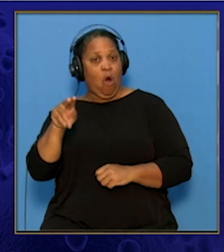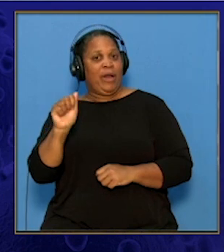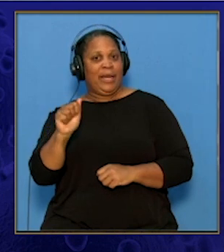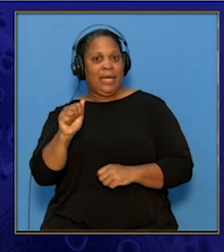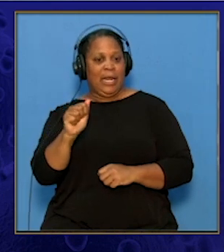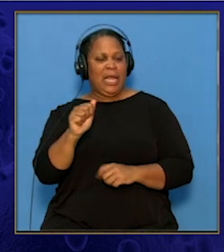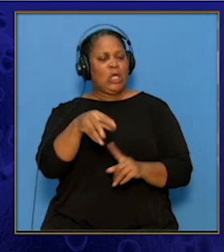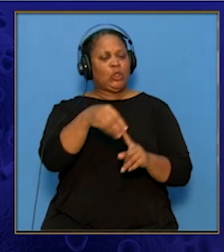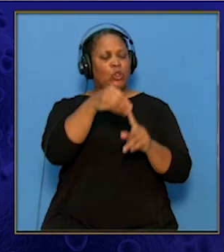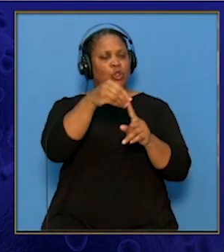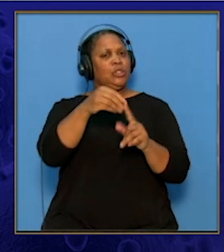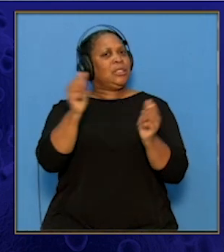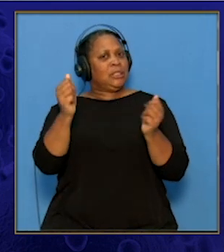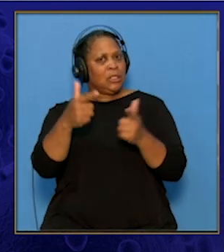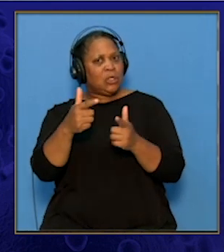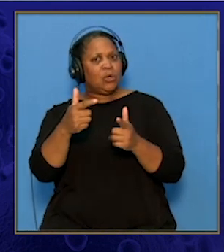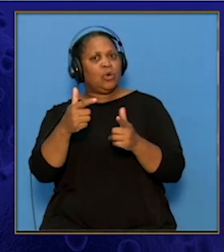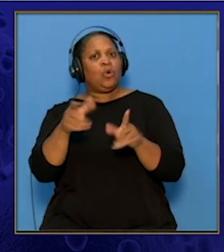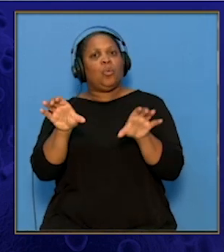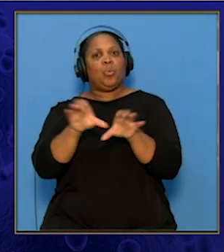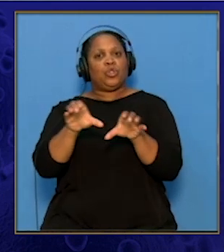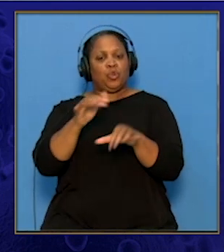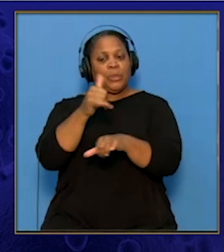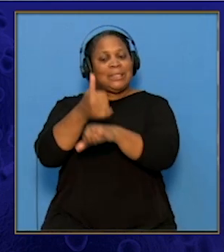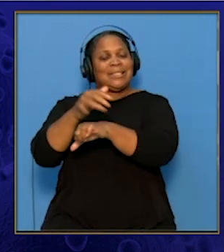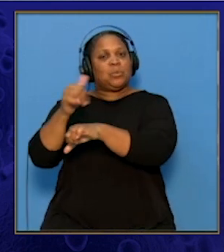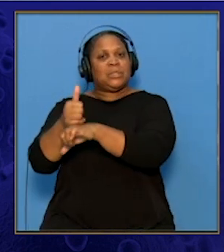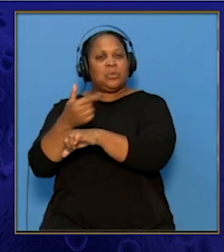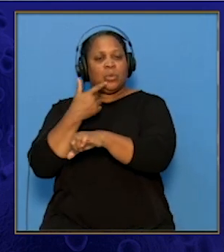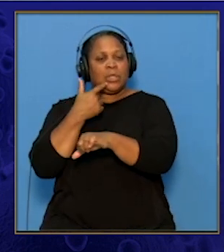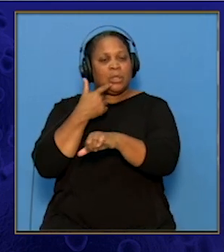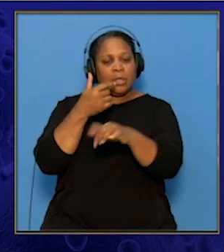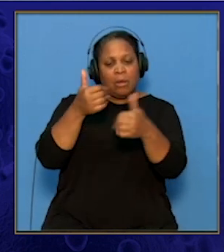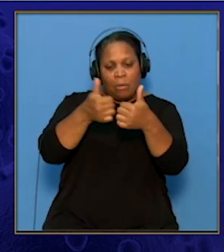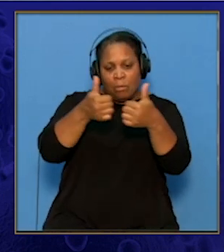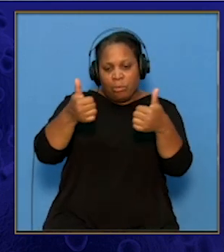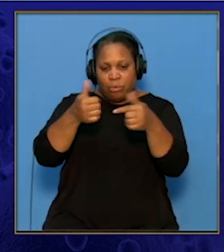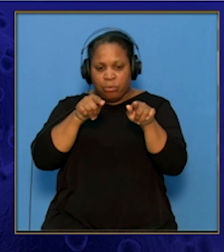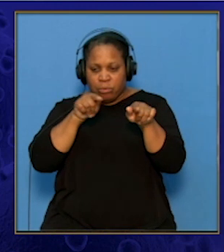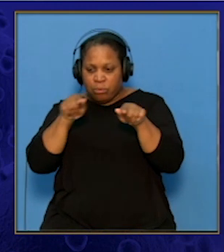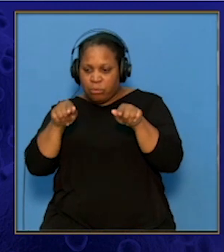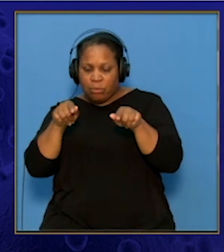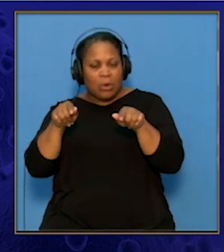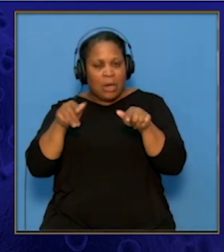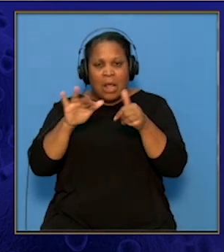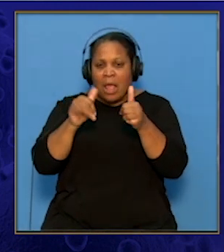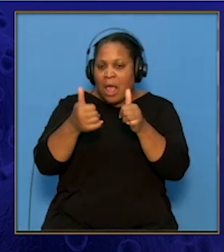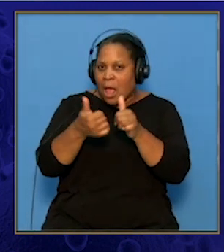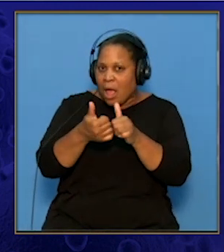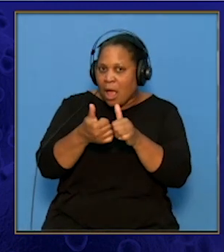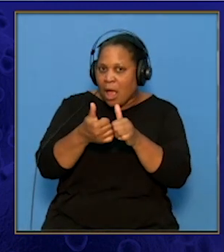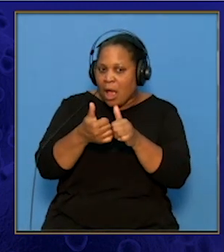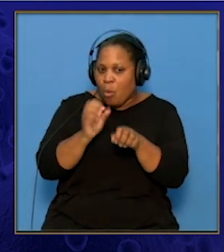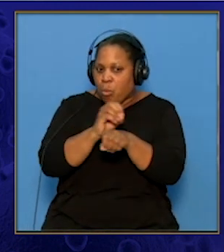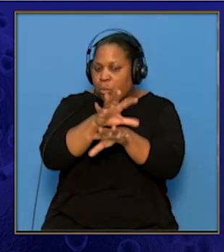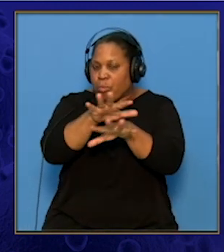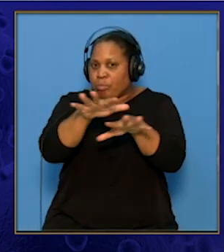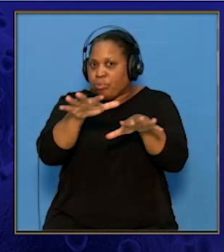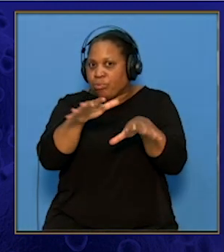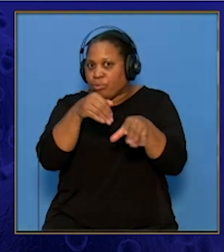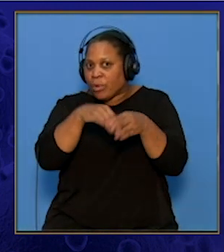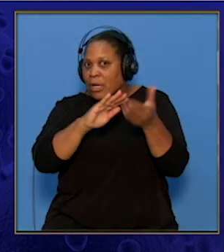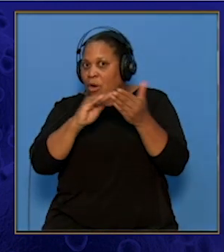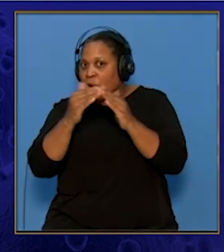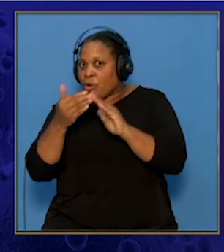By doing viral genome sequencing, we can tell strains apart and know how the virus has spread in our